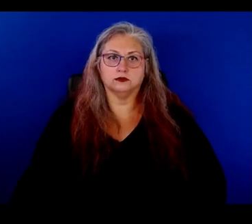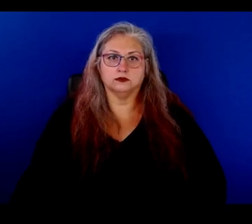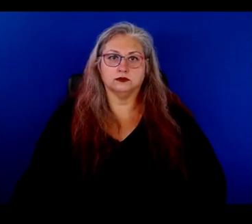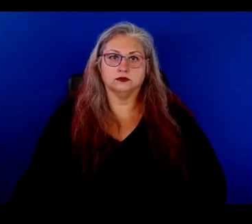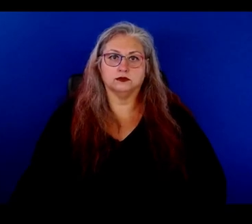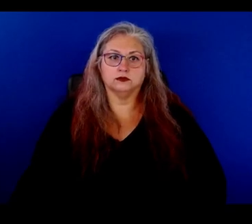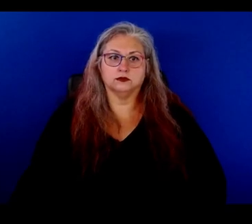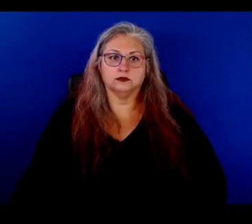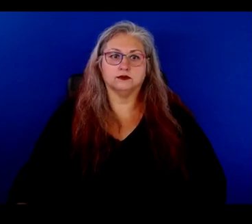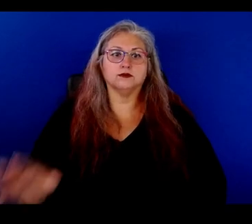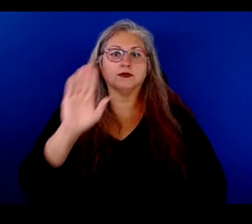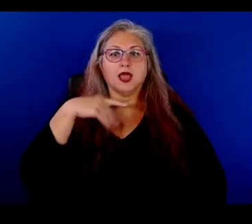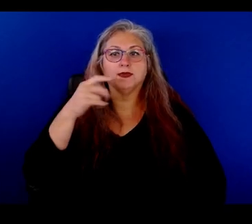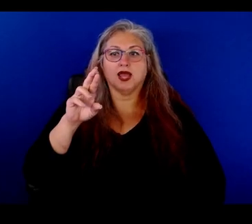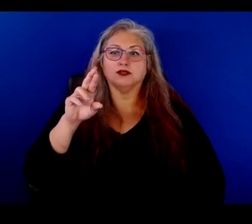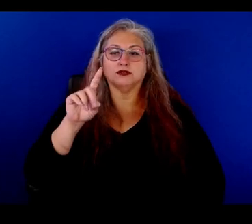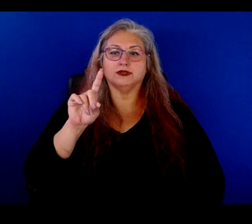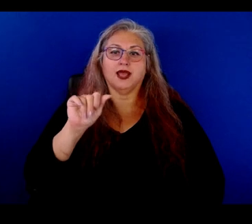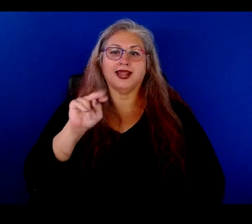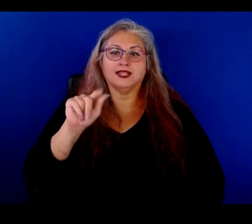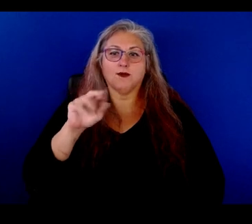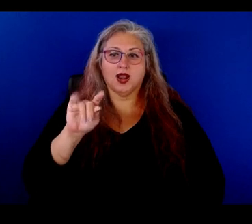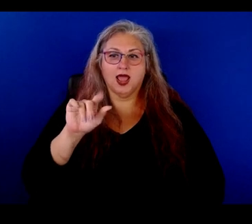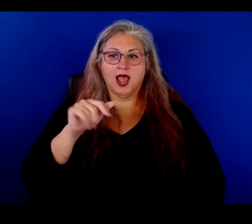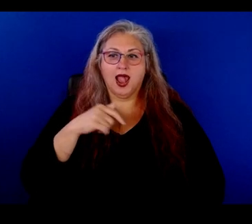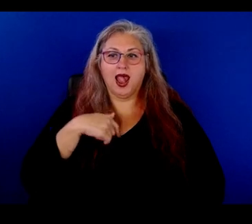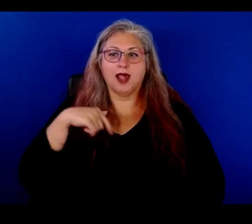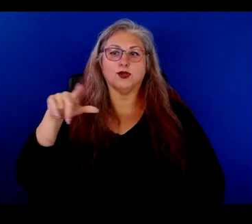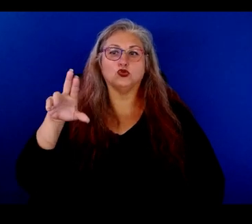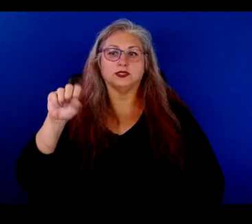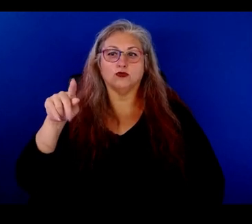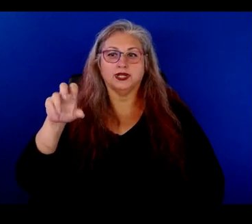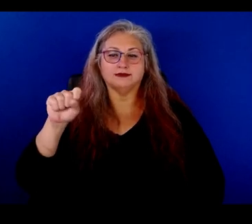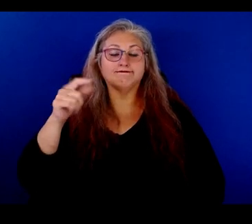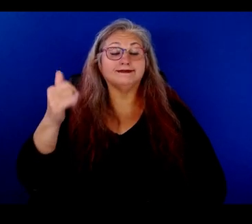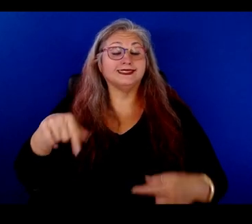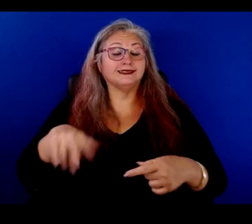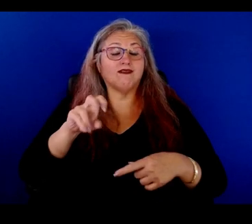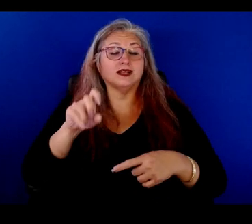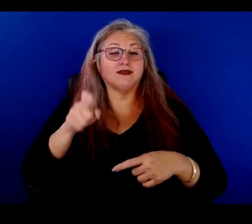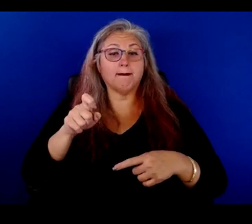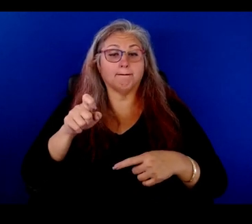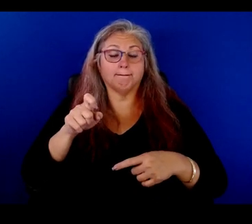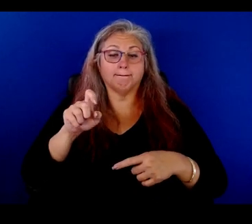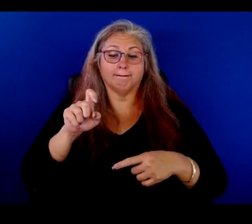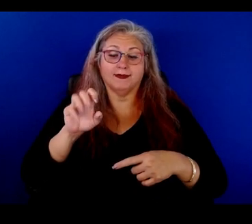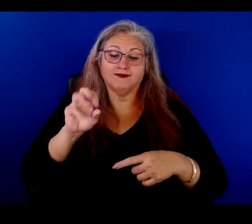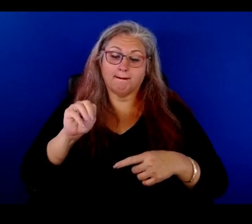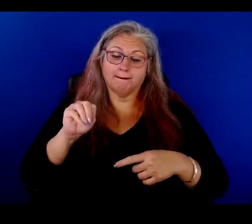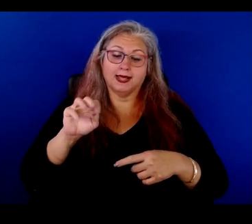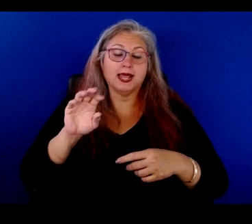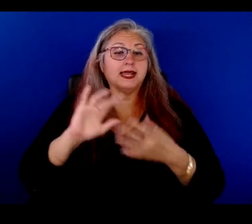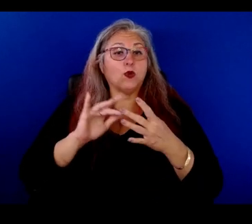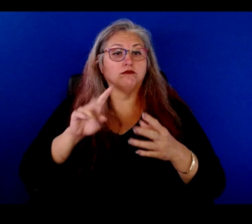I'm Dr. Annette Darmada. I'm Lourdes Perez. And this is the Voxfem Network, and you're watching